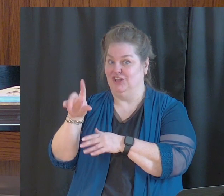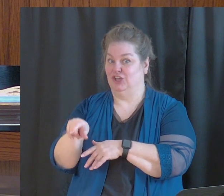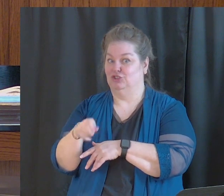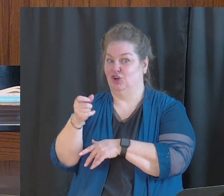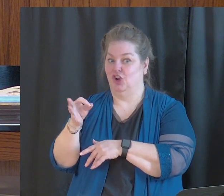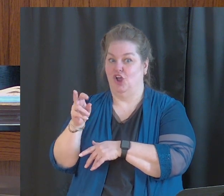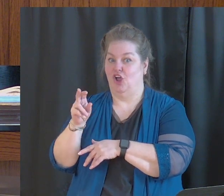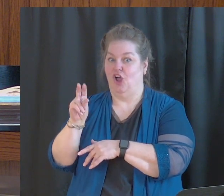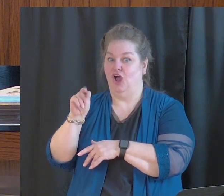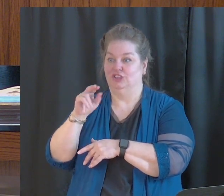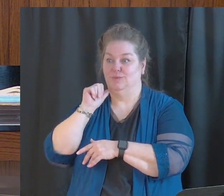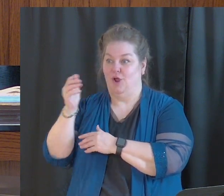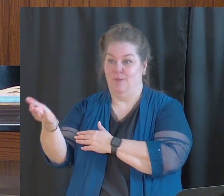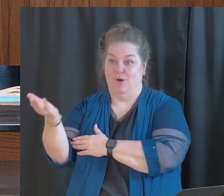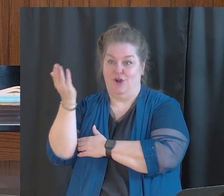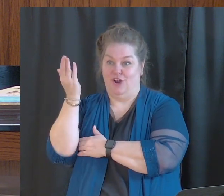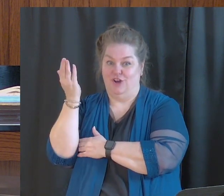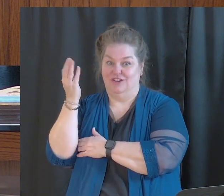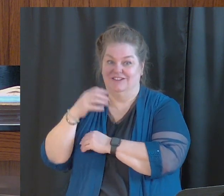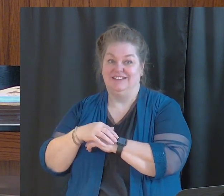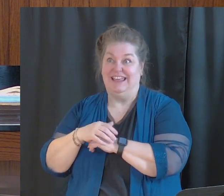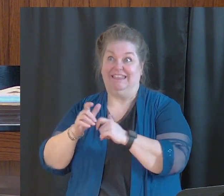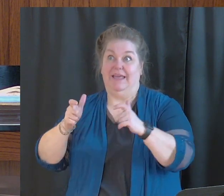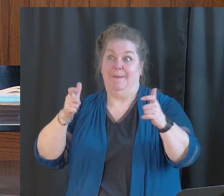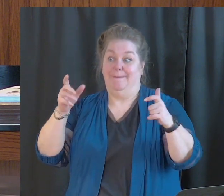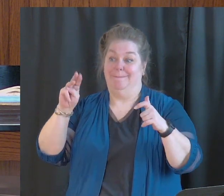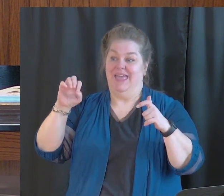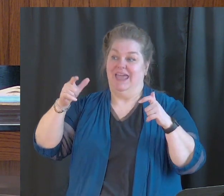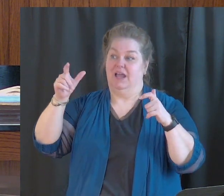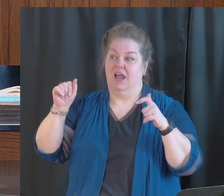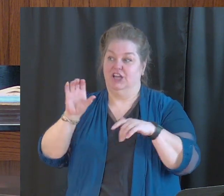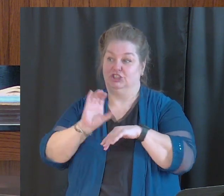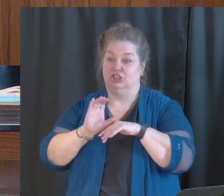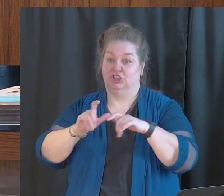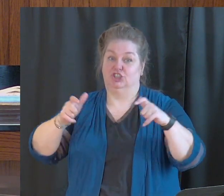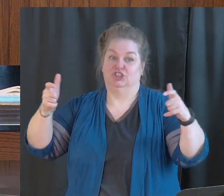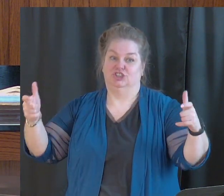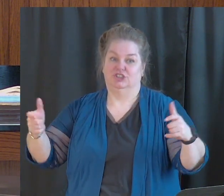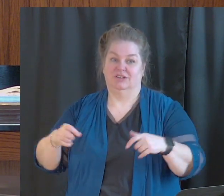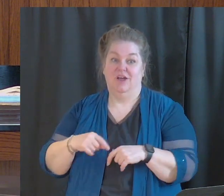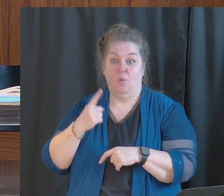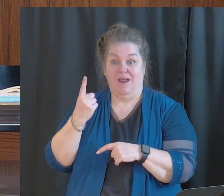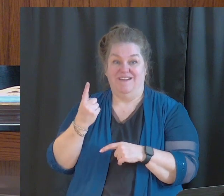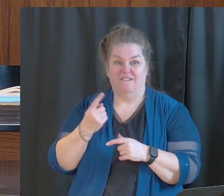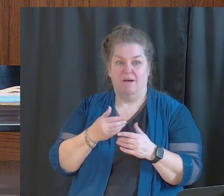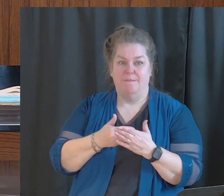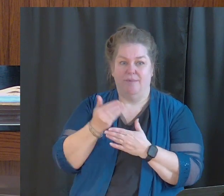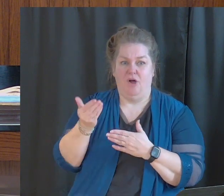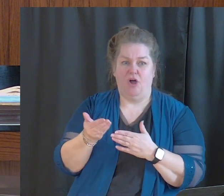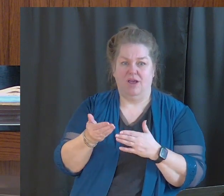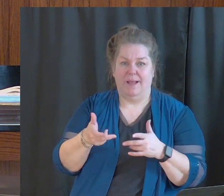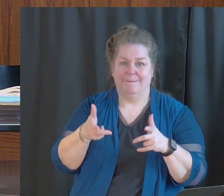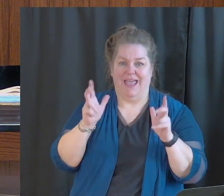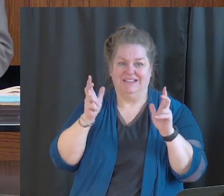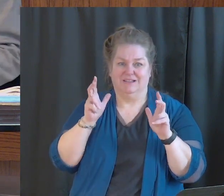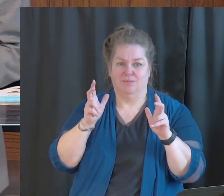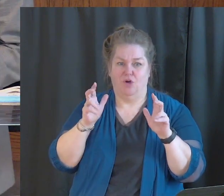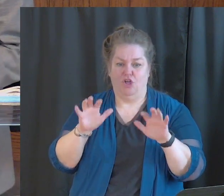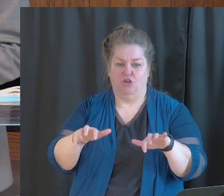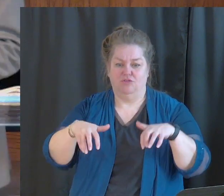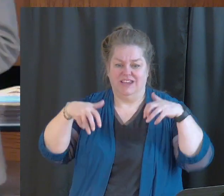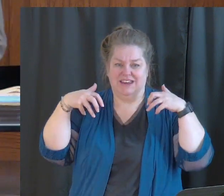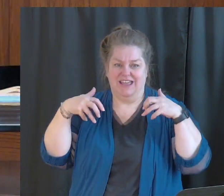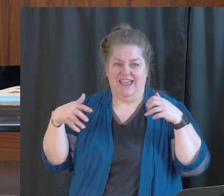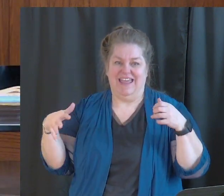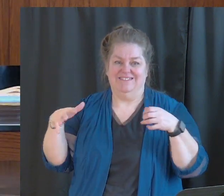that are out there on the TV in these mega churches. One bought a basketball arena and fills it every Sunday once or twice